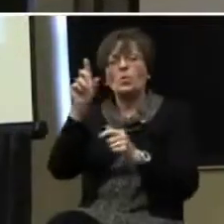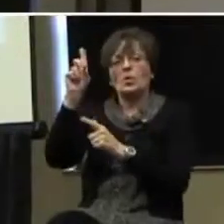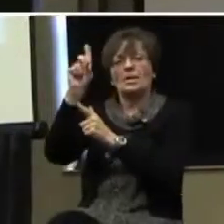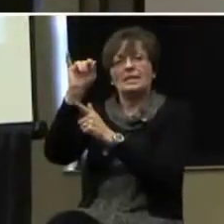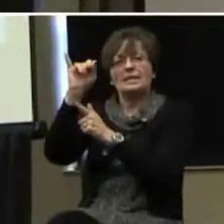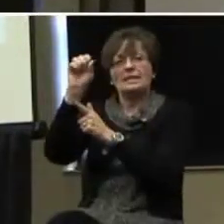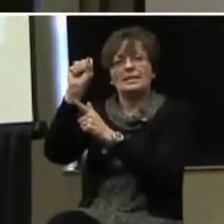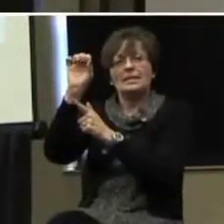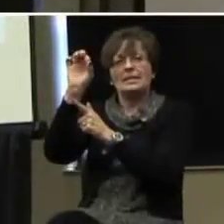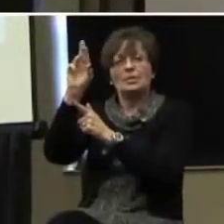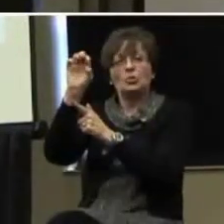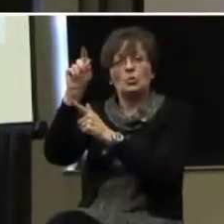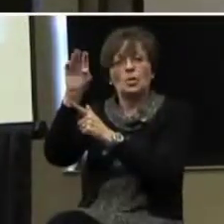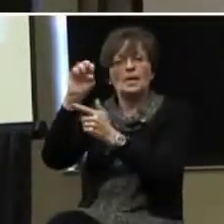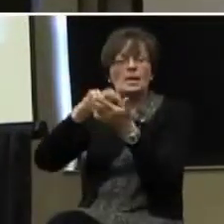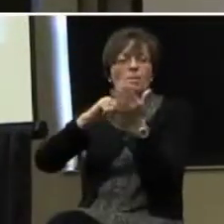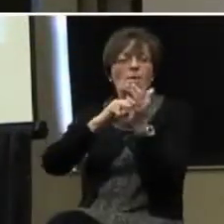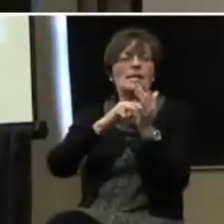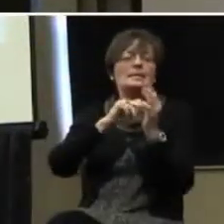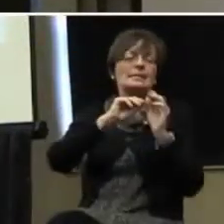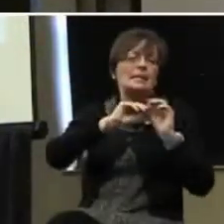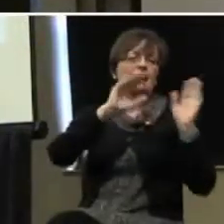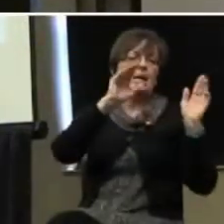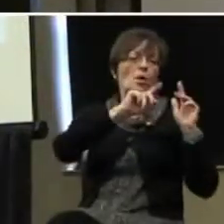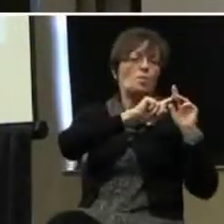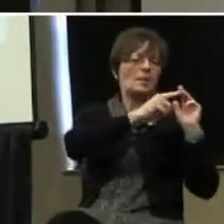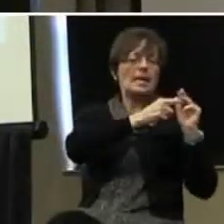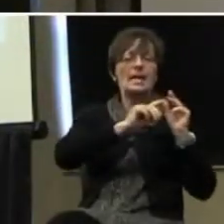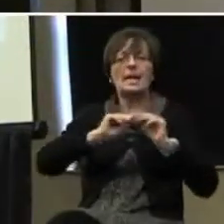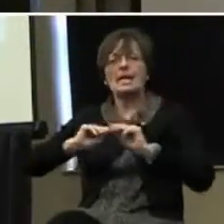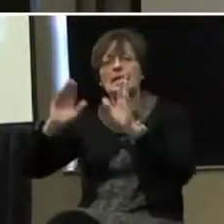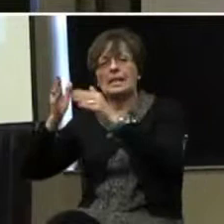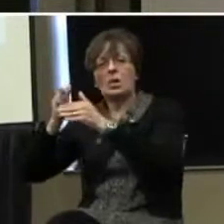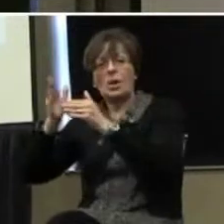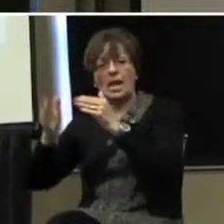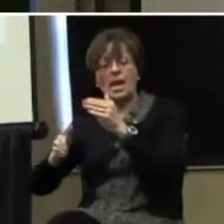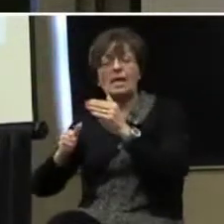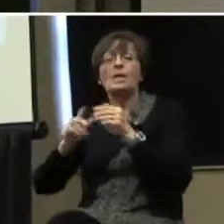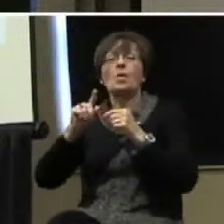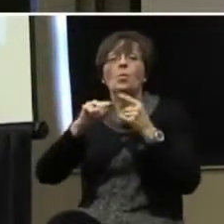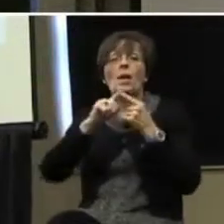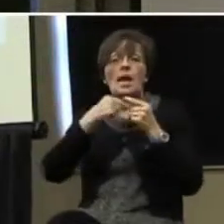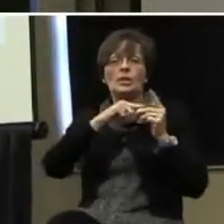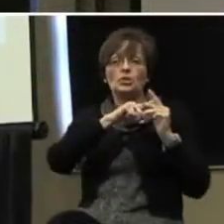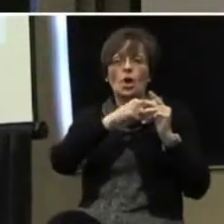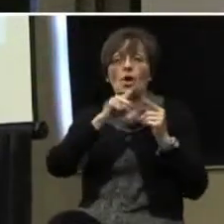discrete is a clear beginning and clear end. I know when I've started it, and I know when I've stopped it, and I'm done.